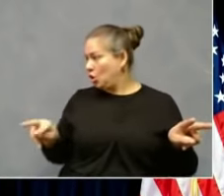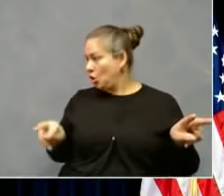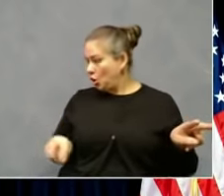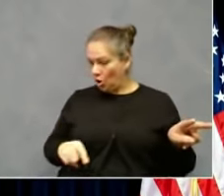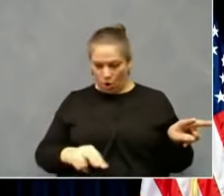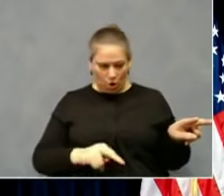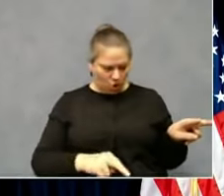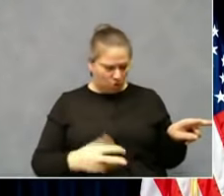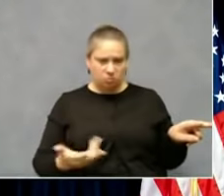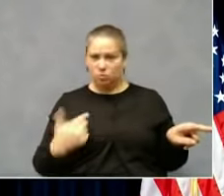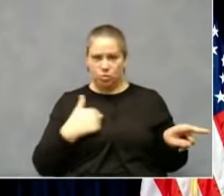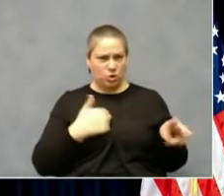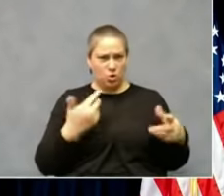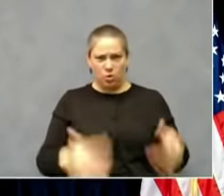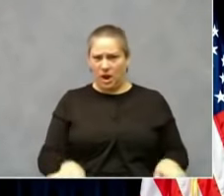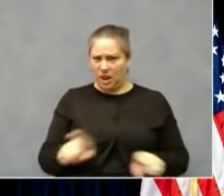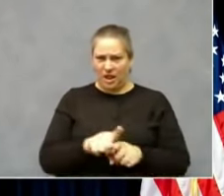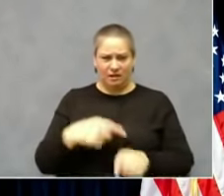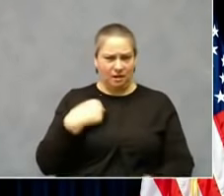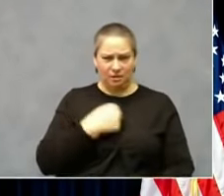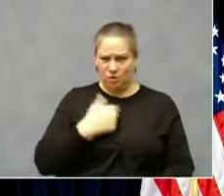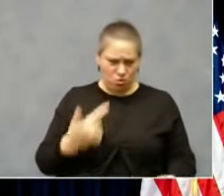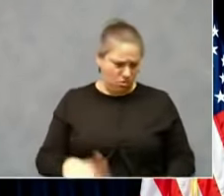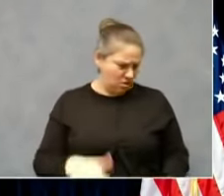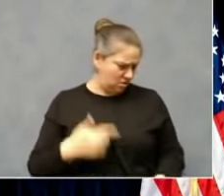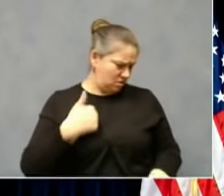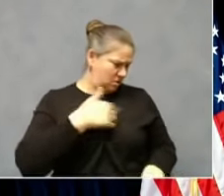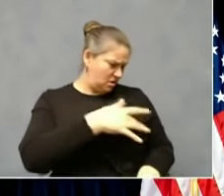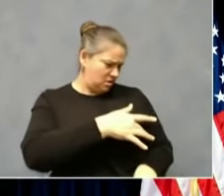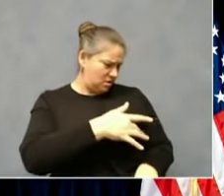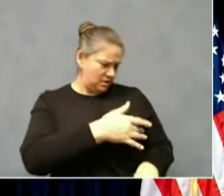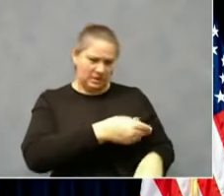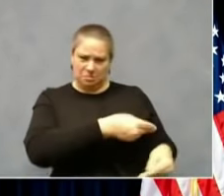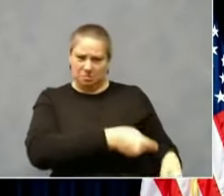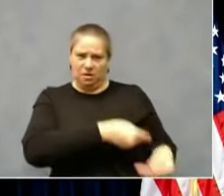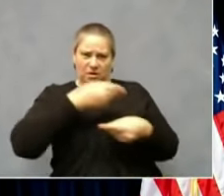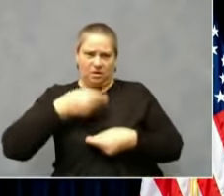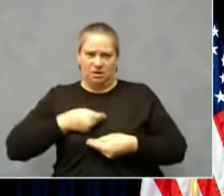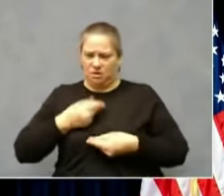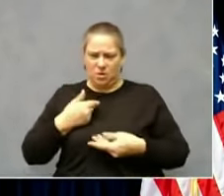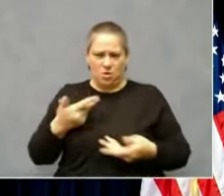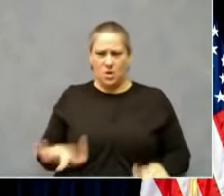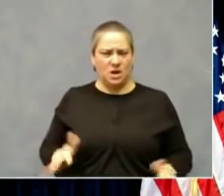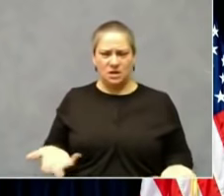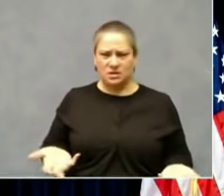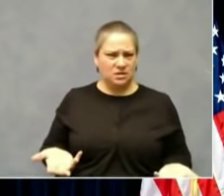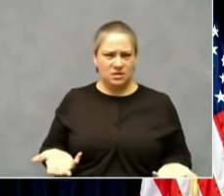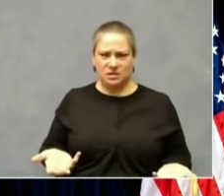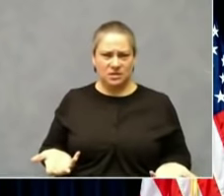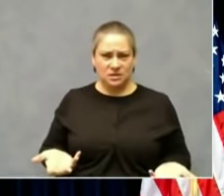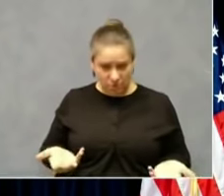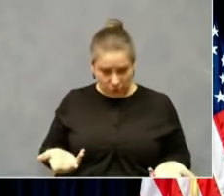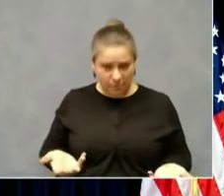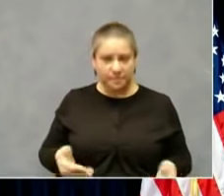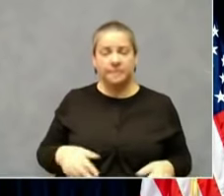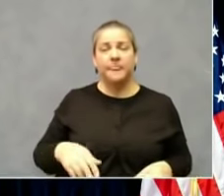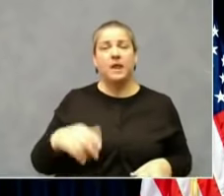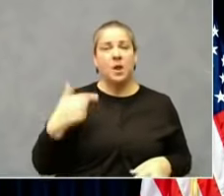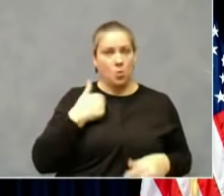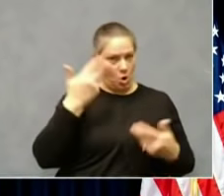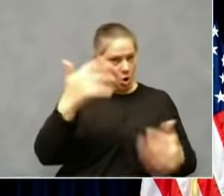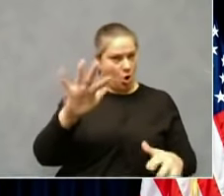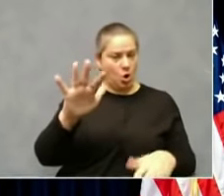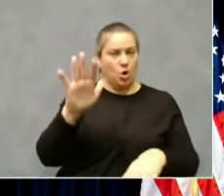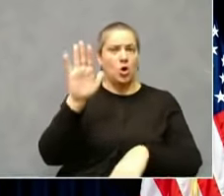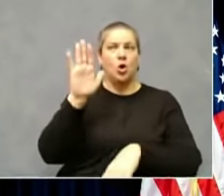I meant is, no one's coming from out of state to help us. Now, we've already called up five teams from the National Guard